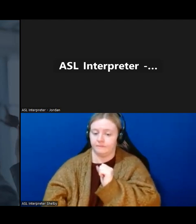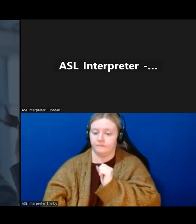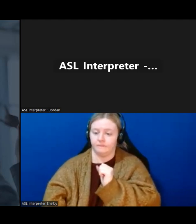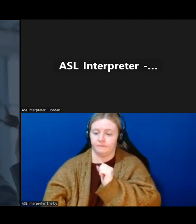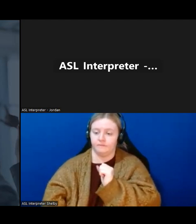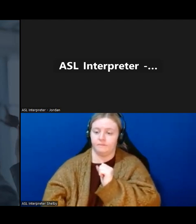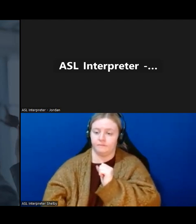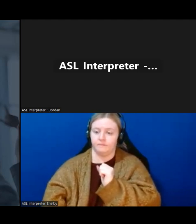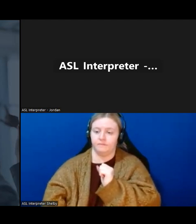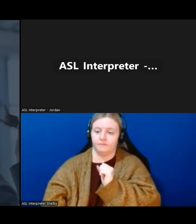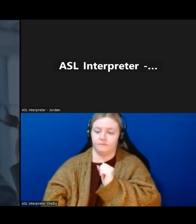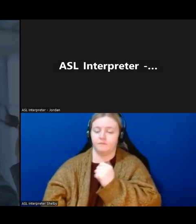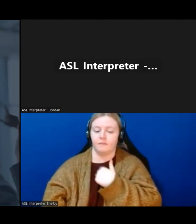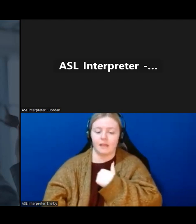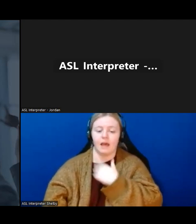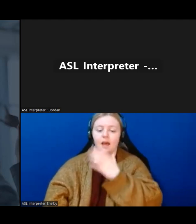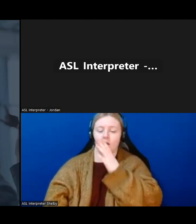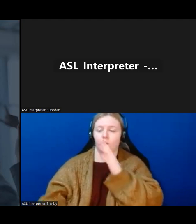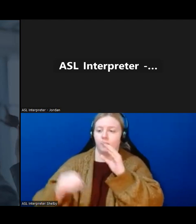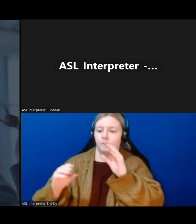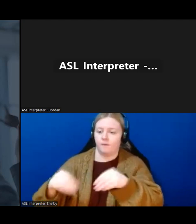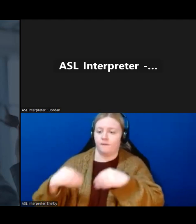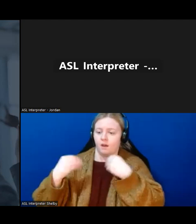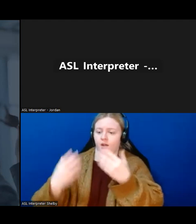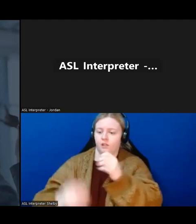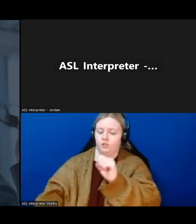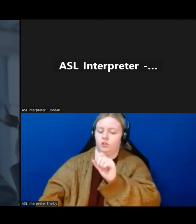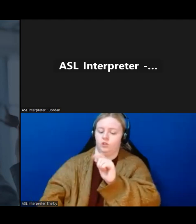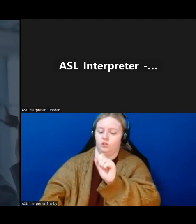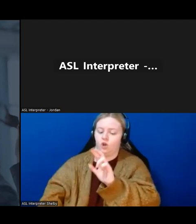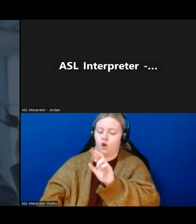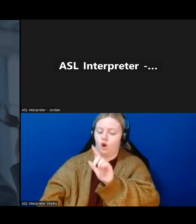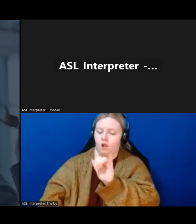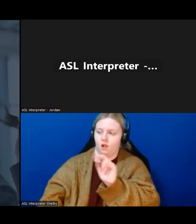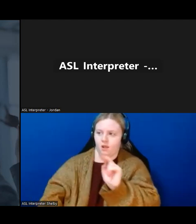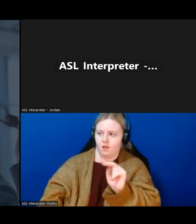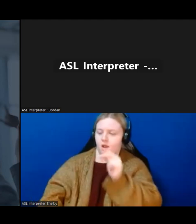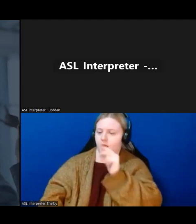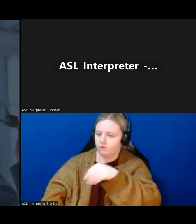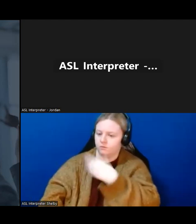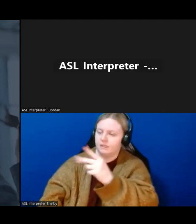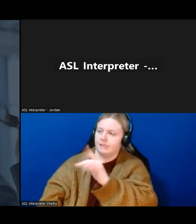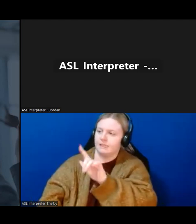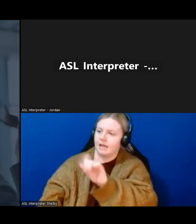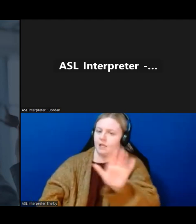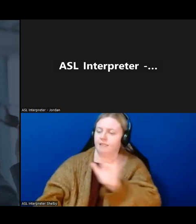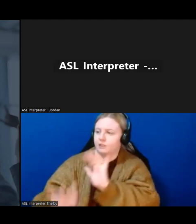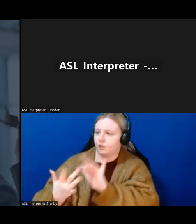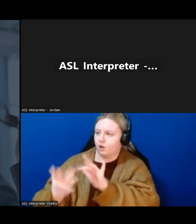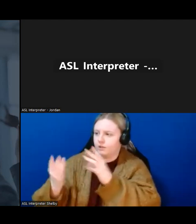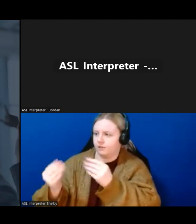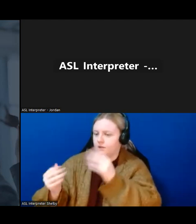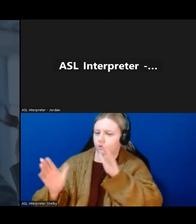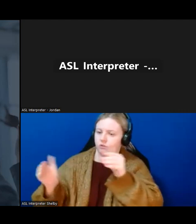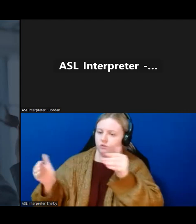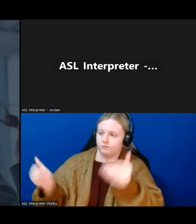I will provide you, Sterling, I will provide you calls information after the call. I'll actually do an introductory